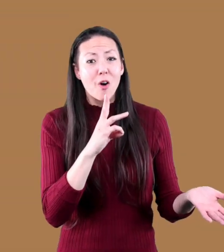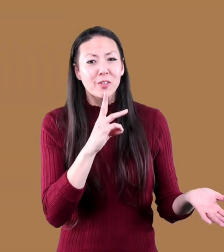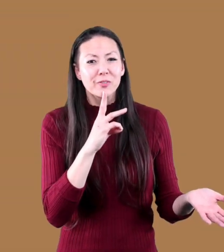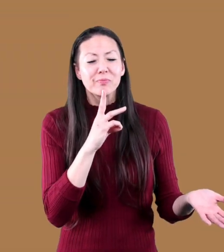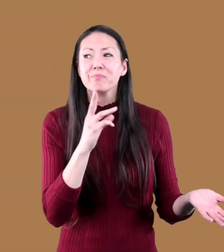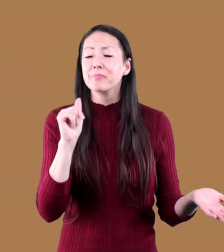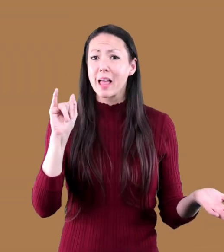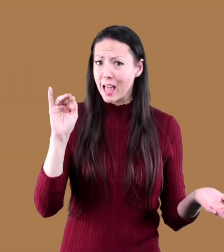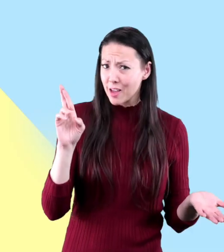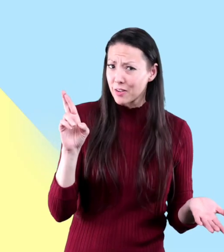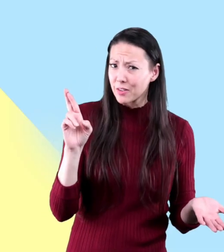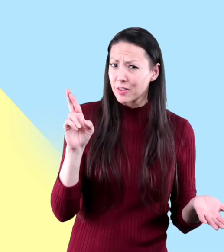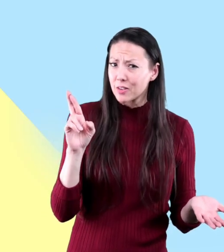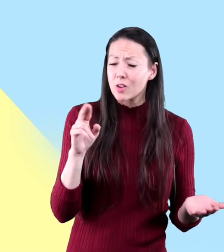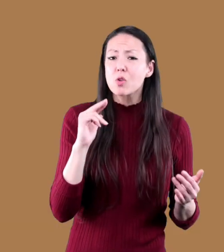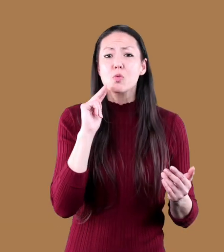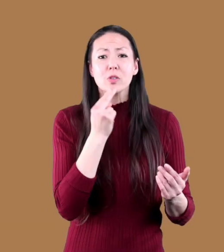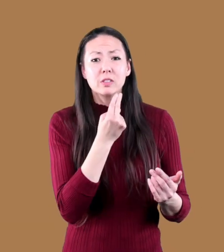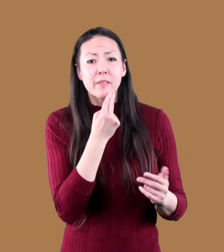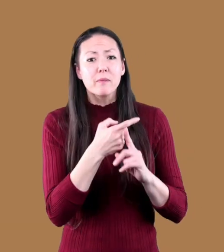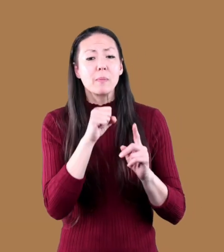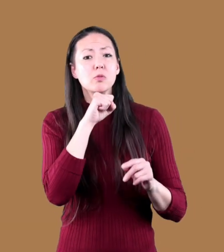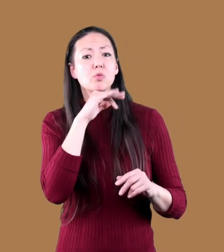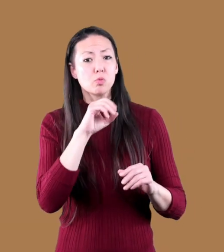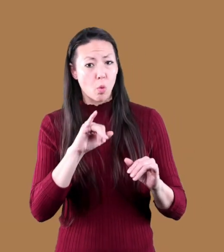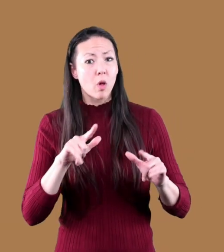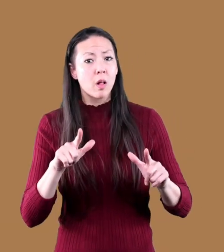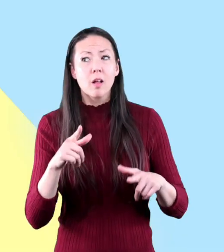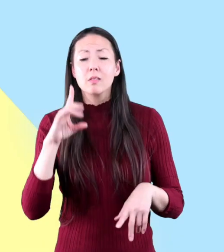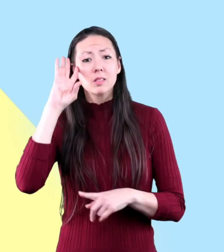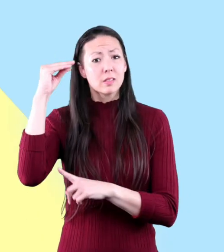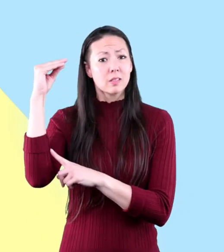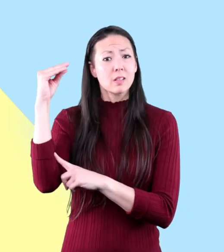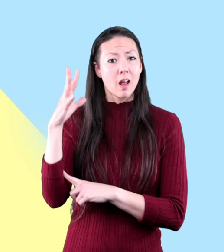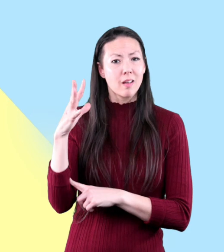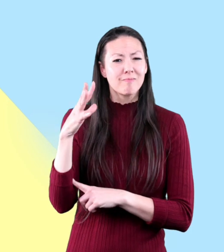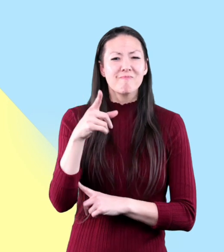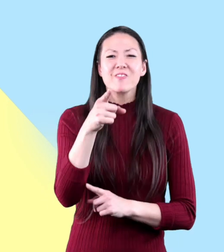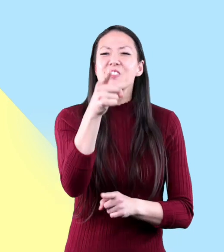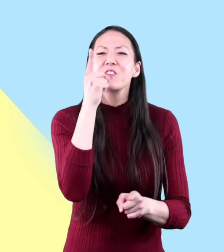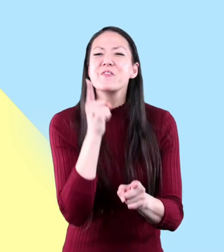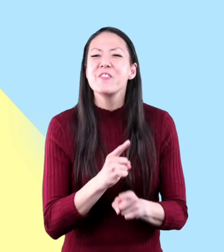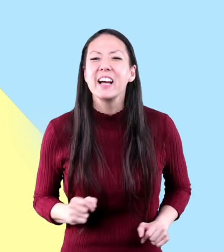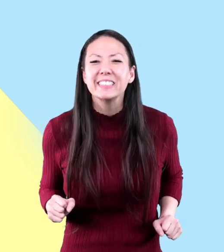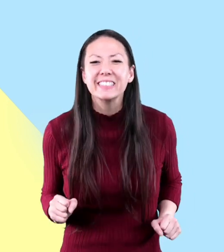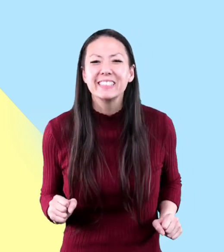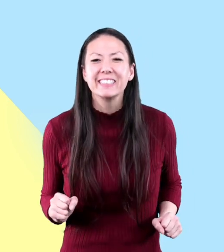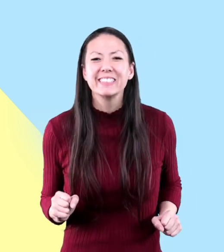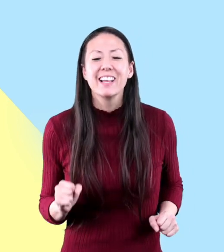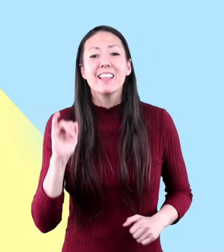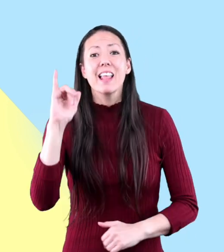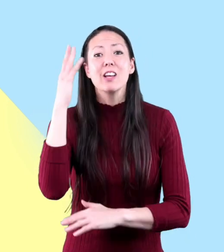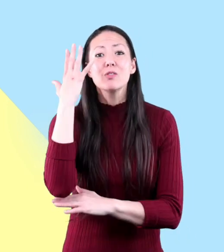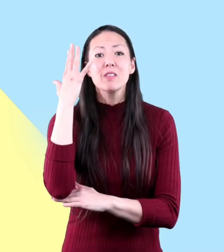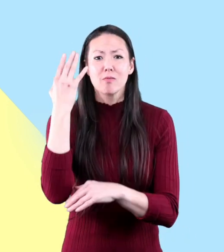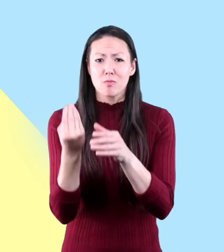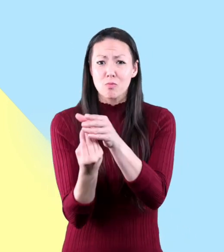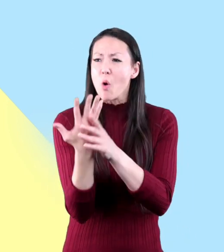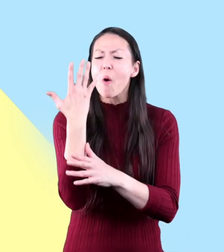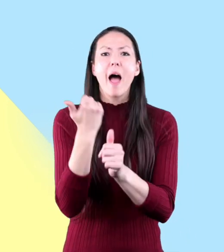If you said water, air, nutrients from the soil, and sunlight, you are absolutely right.